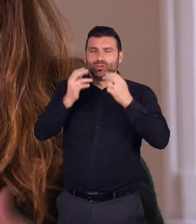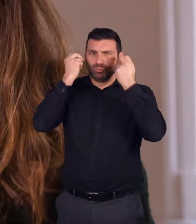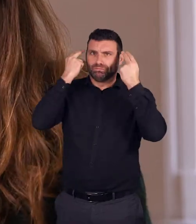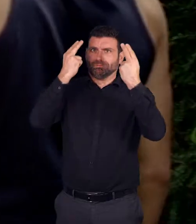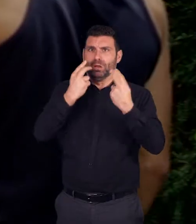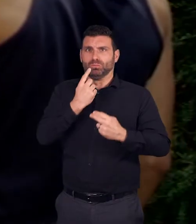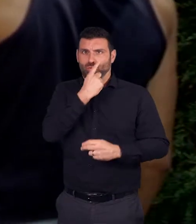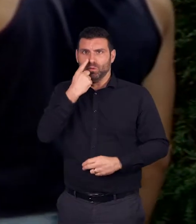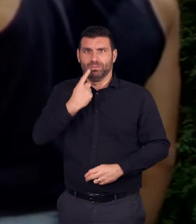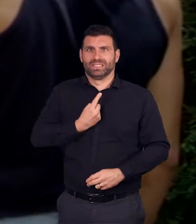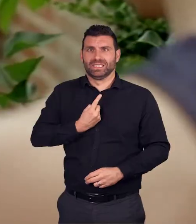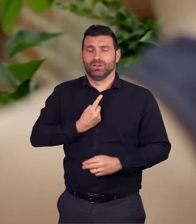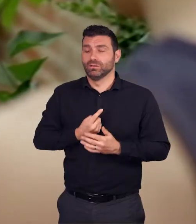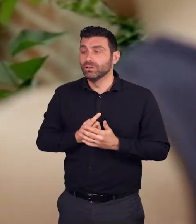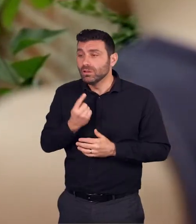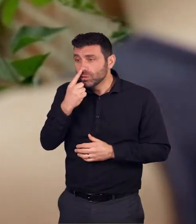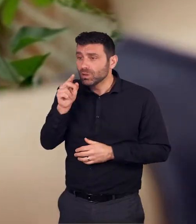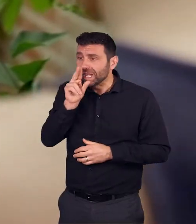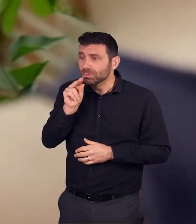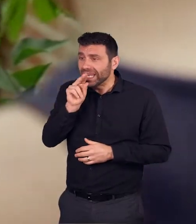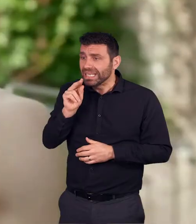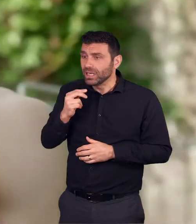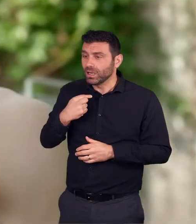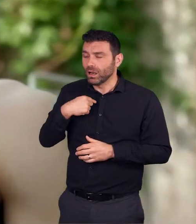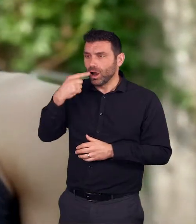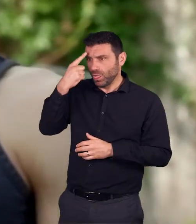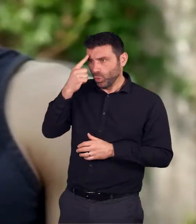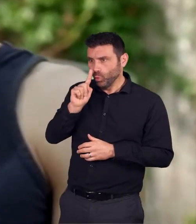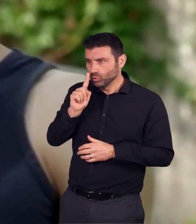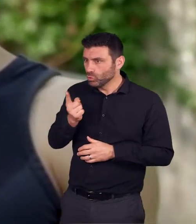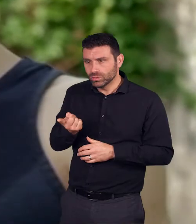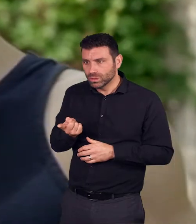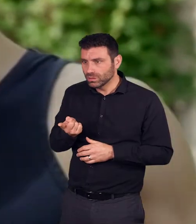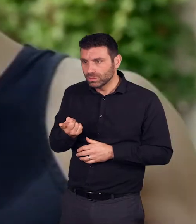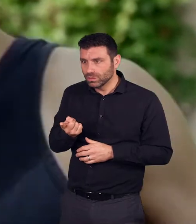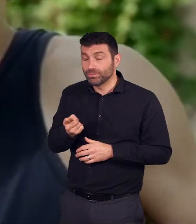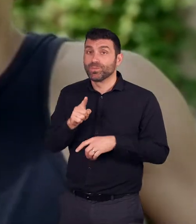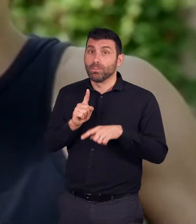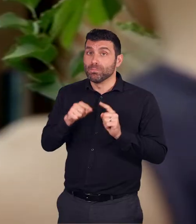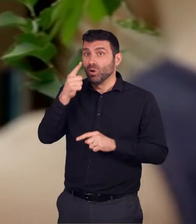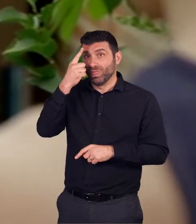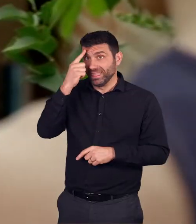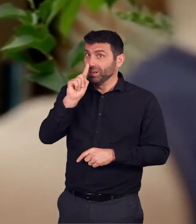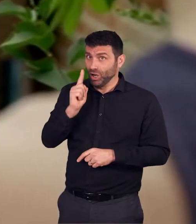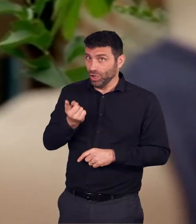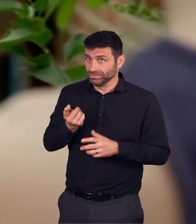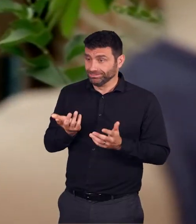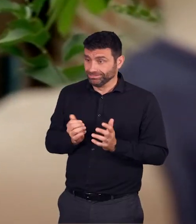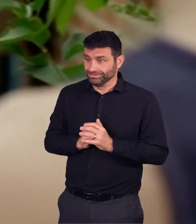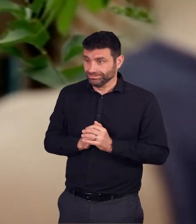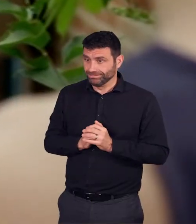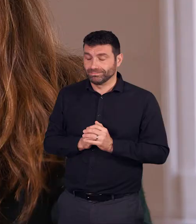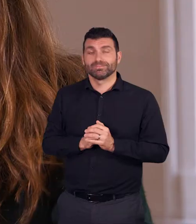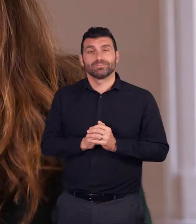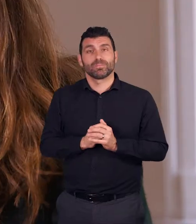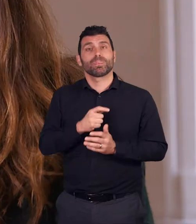yourself you can speak but I thought that I mean I didn't know not many